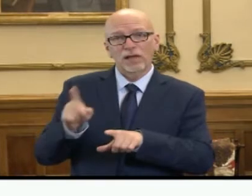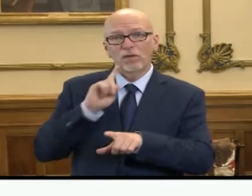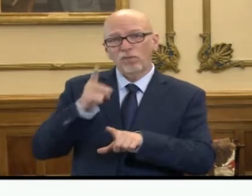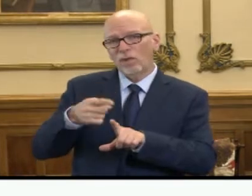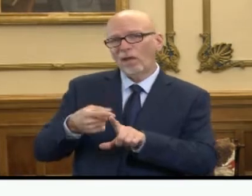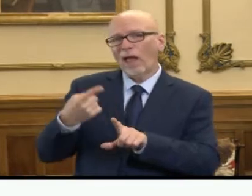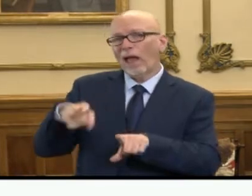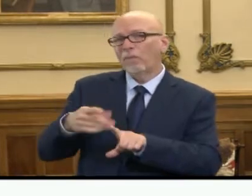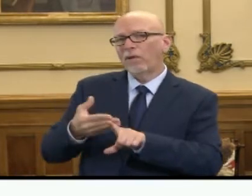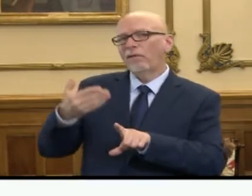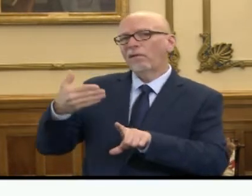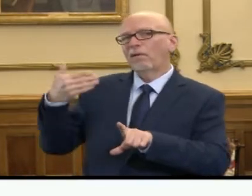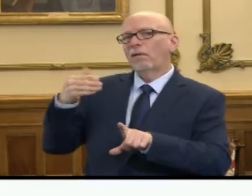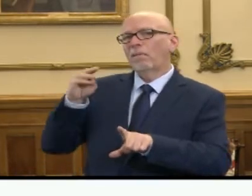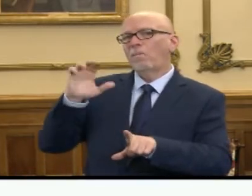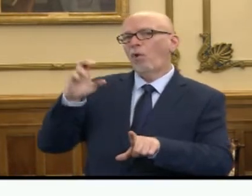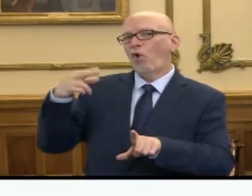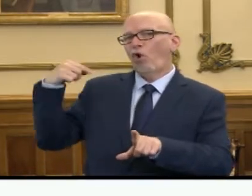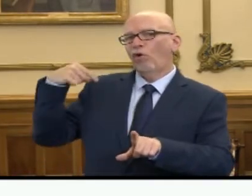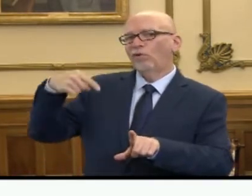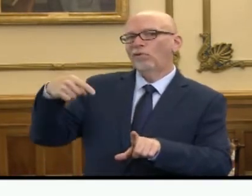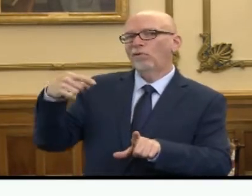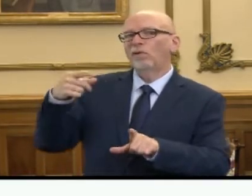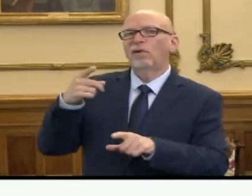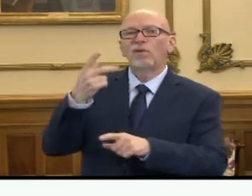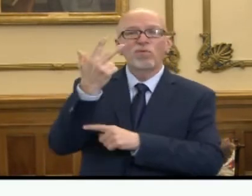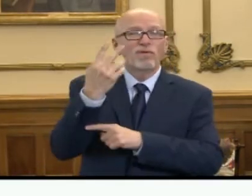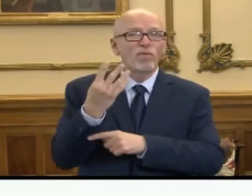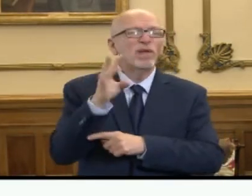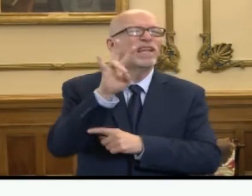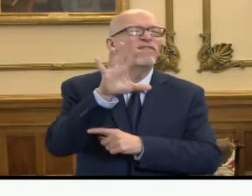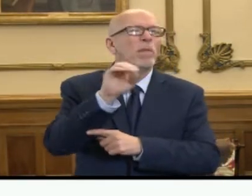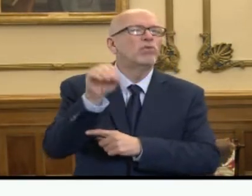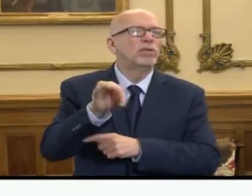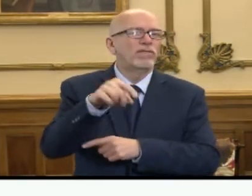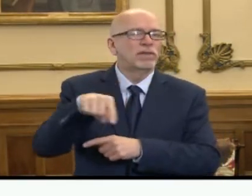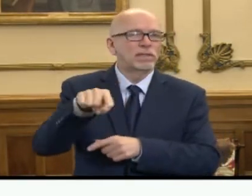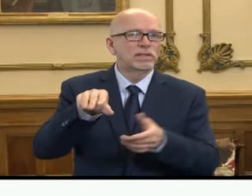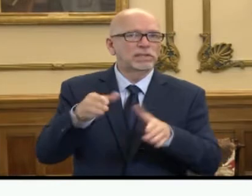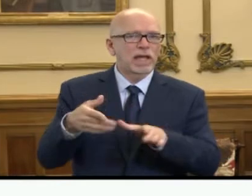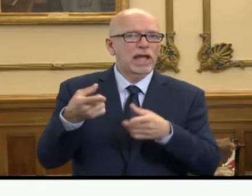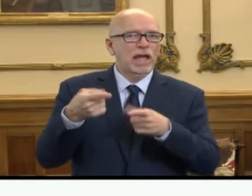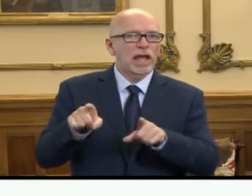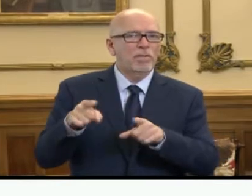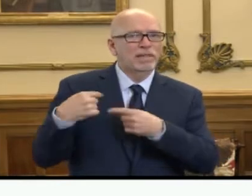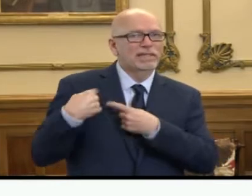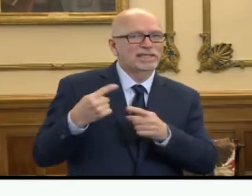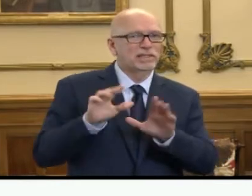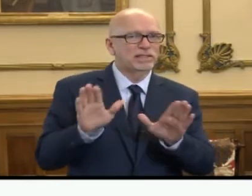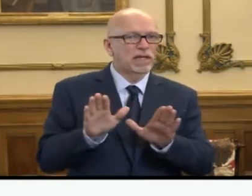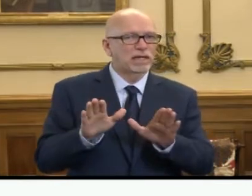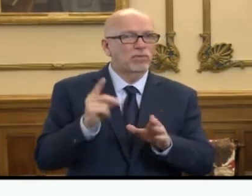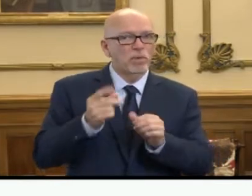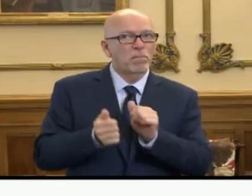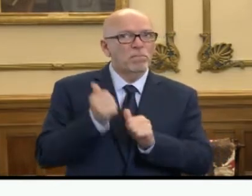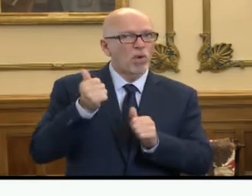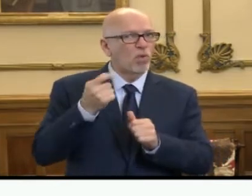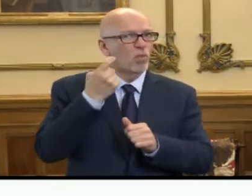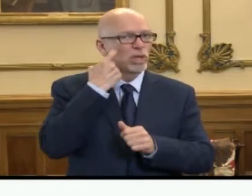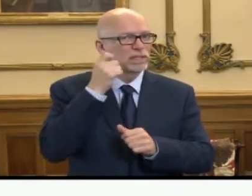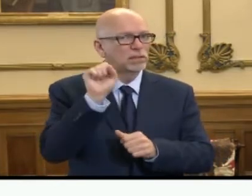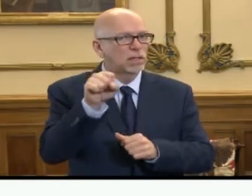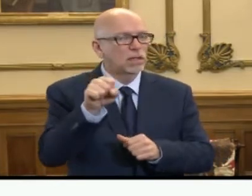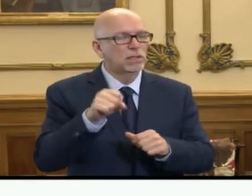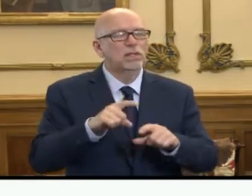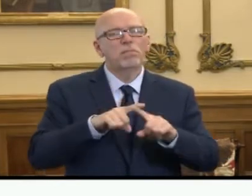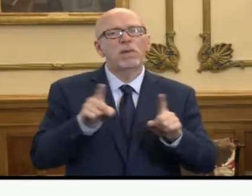back as far as mid-March. About three-fourths, or 75 percent of them, are deaths that have occurred since Sunday. So most of it's more recent reporting,